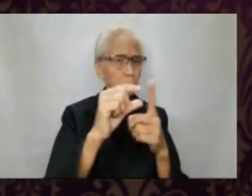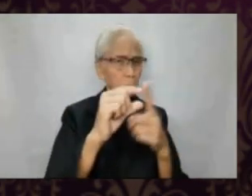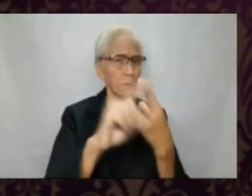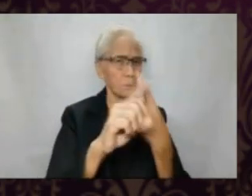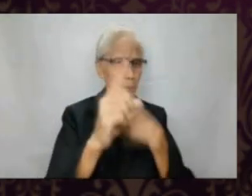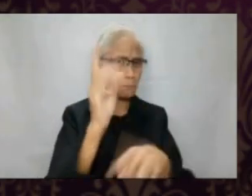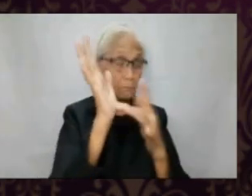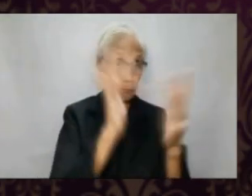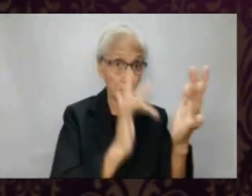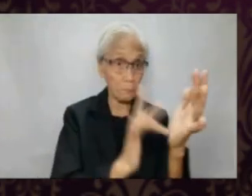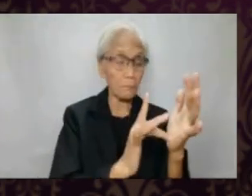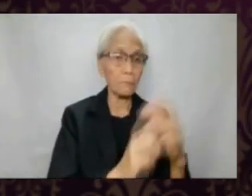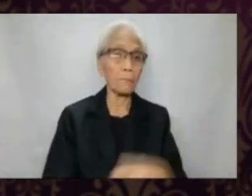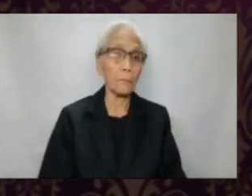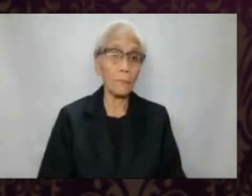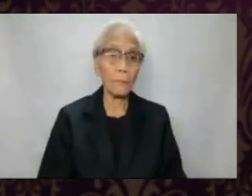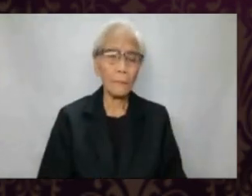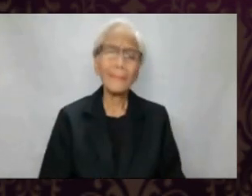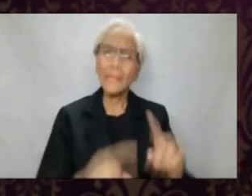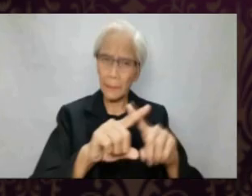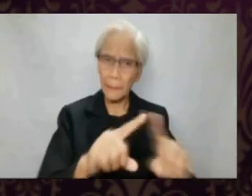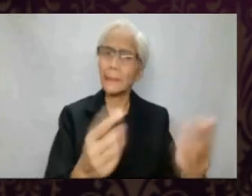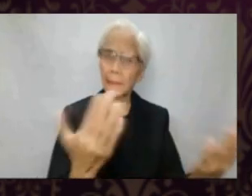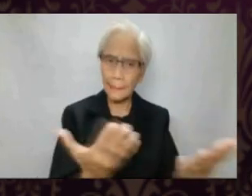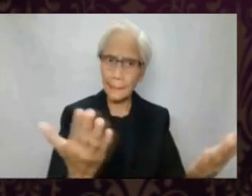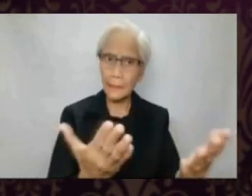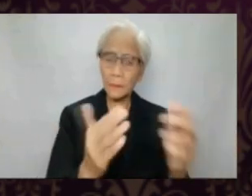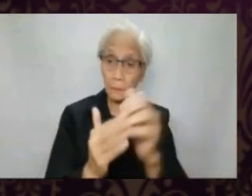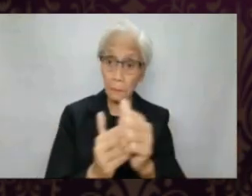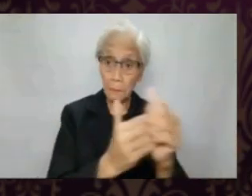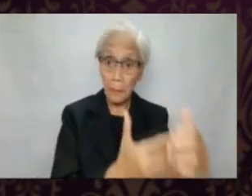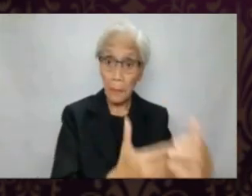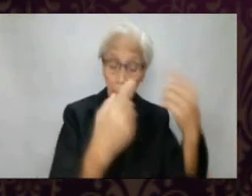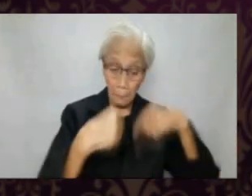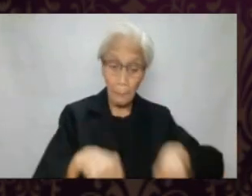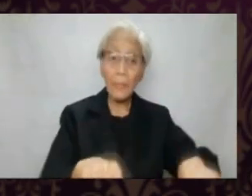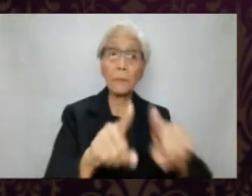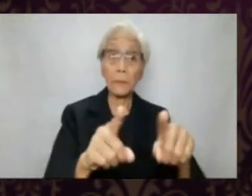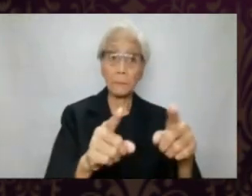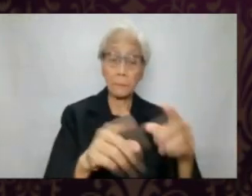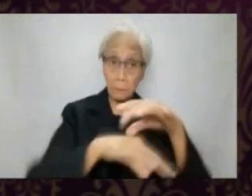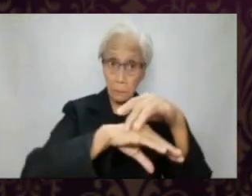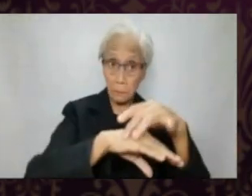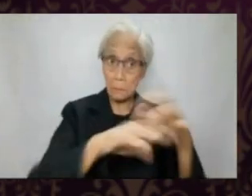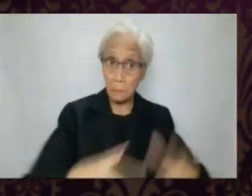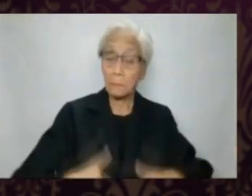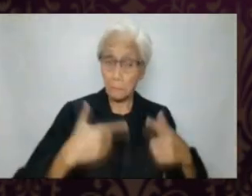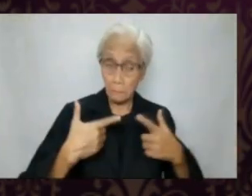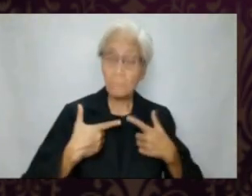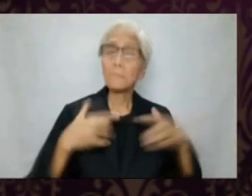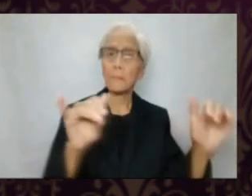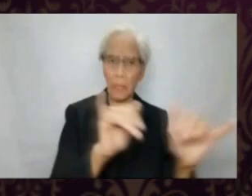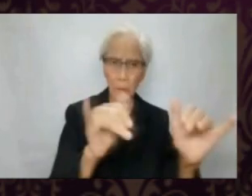from the very own lips of Jesus. That also gives meaning to our earthly existence as